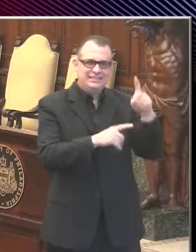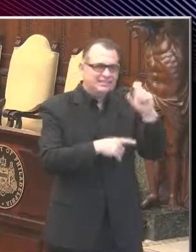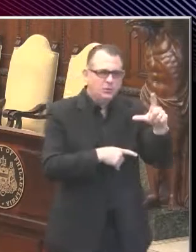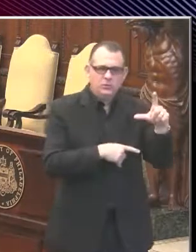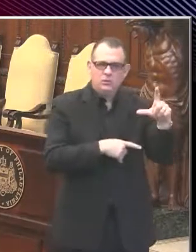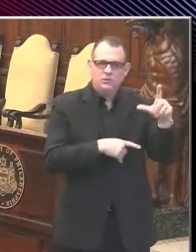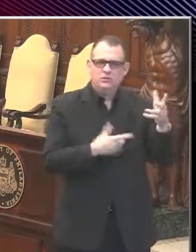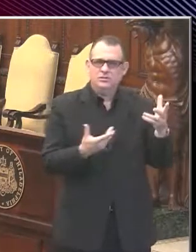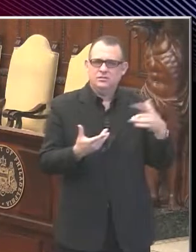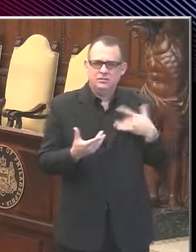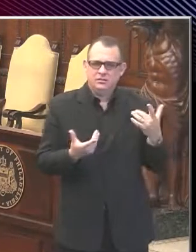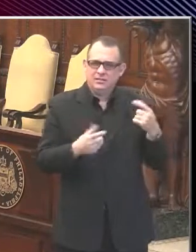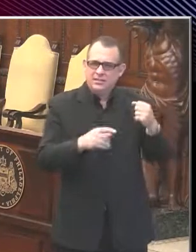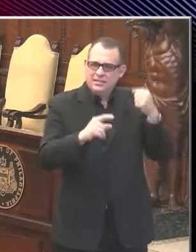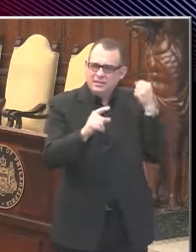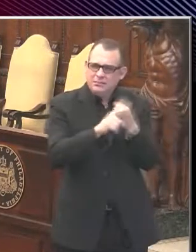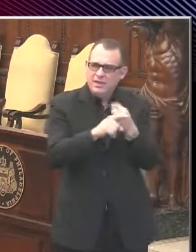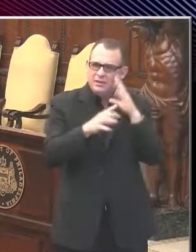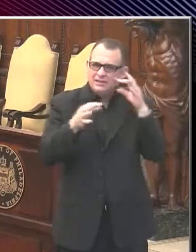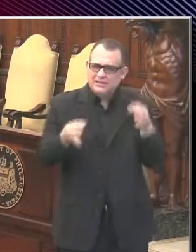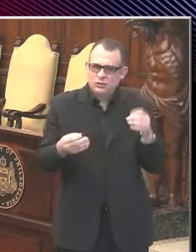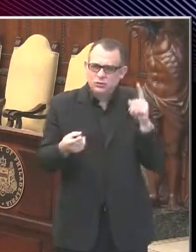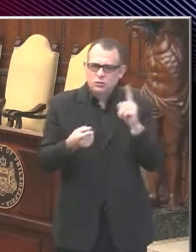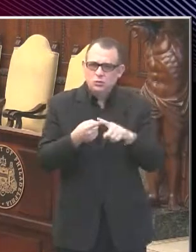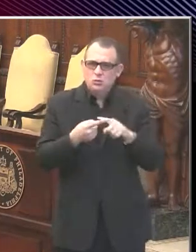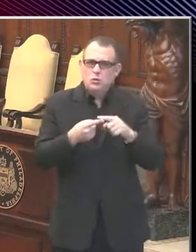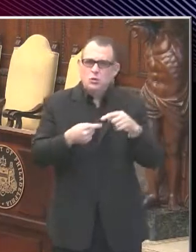decision to go slow or even to pull back here?